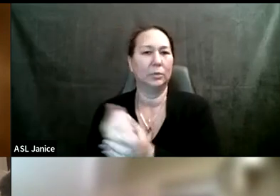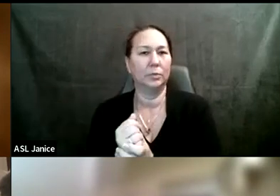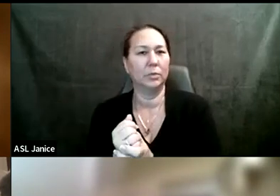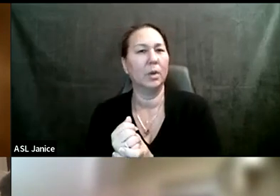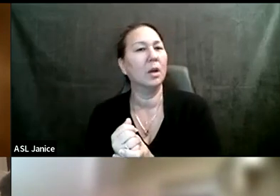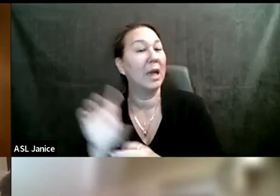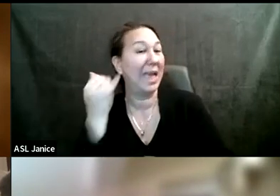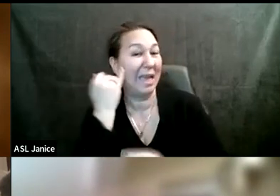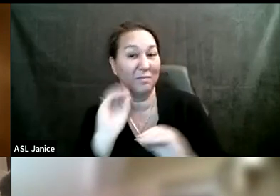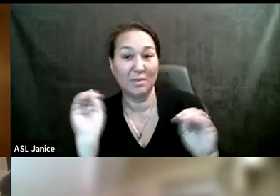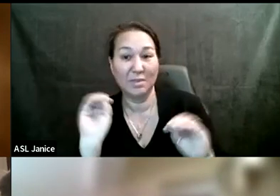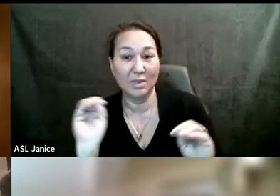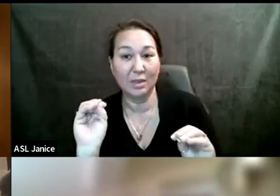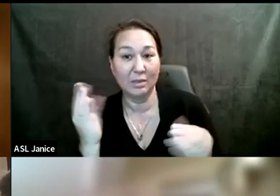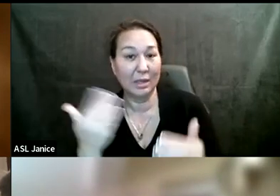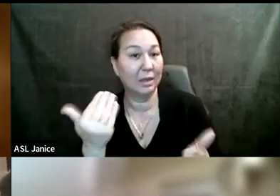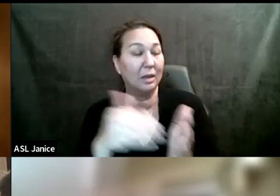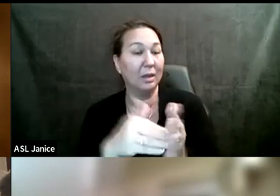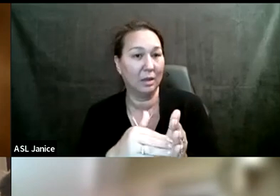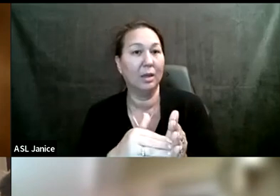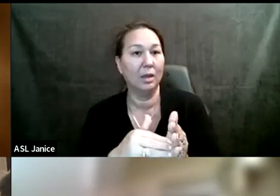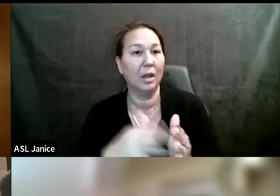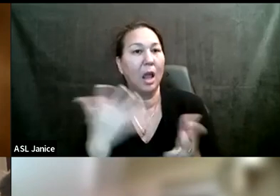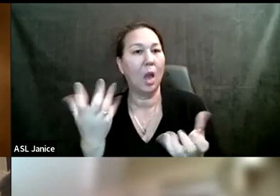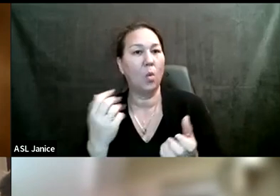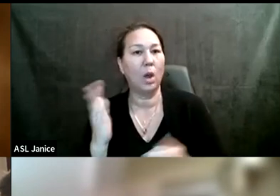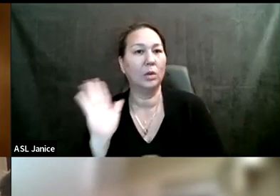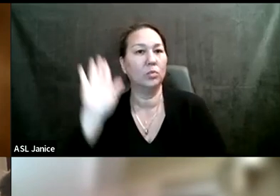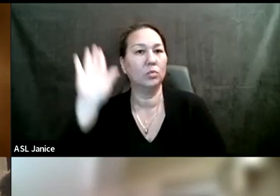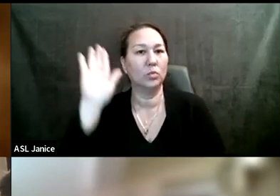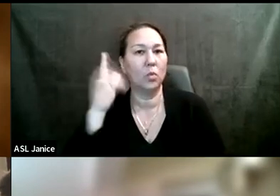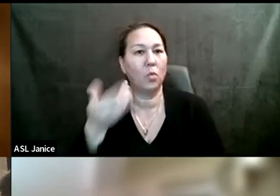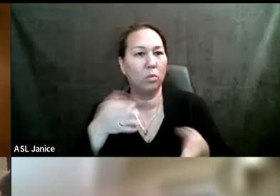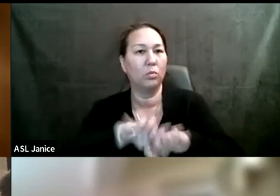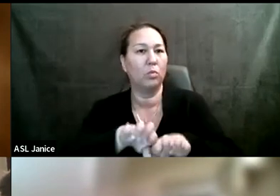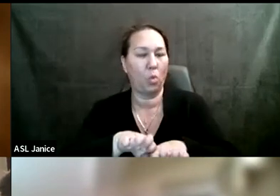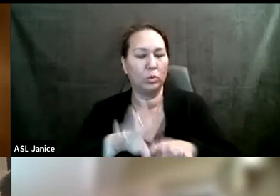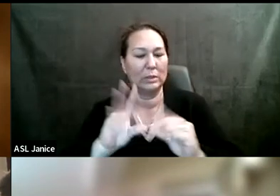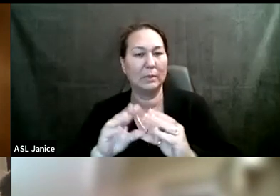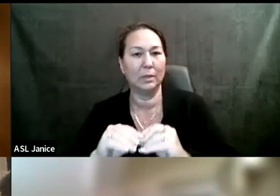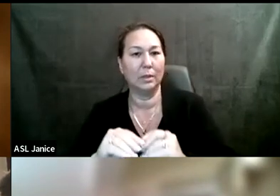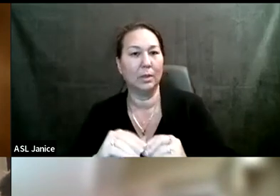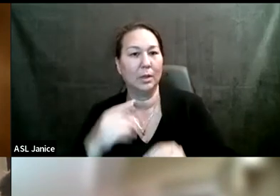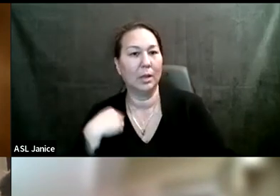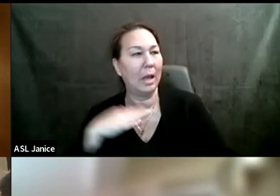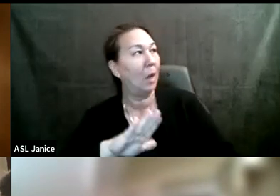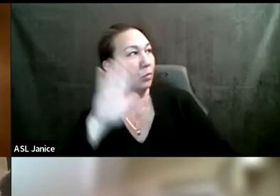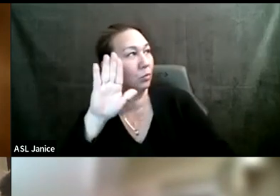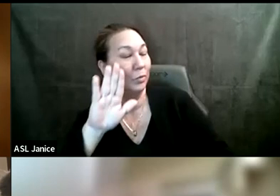nothing further, I'll entertain a motion to adjourn the meeting. So moved. Thank you. Is there a second?